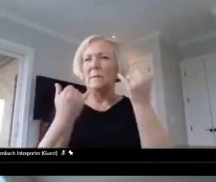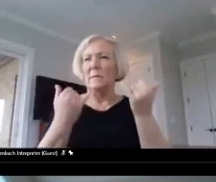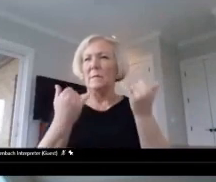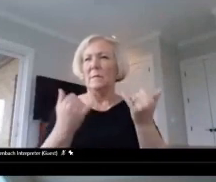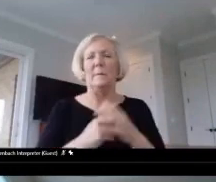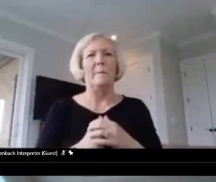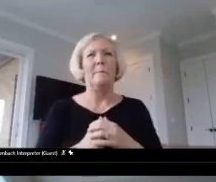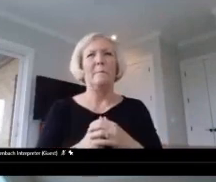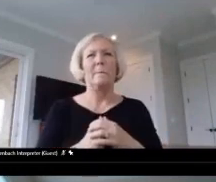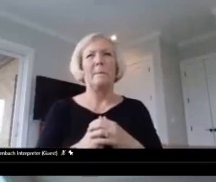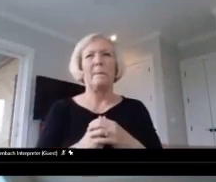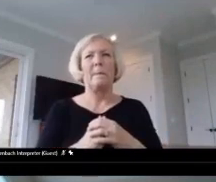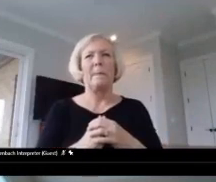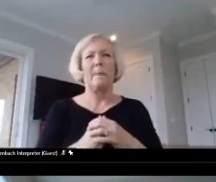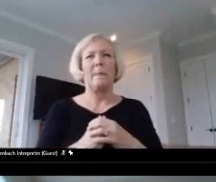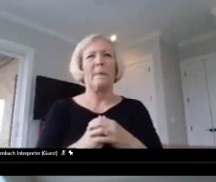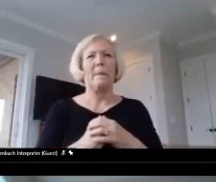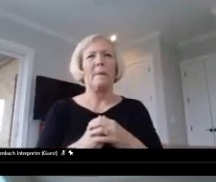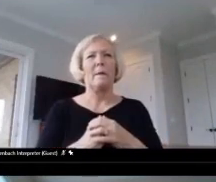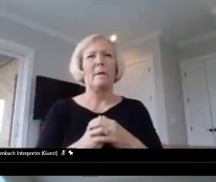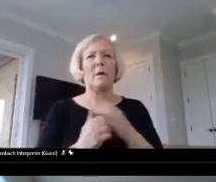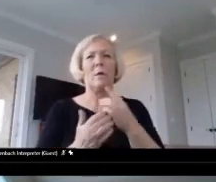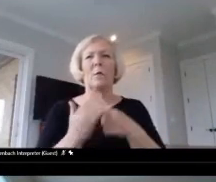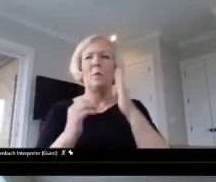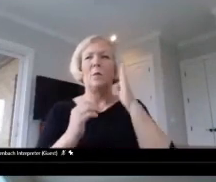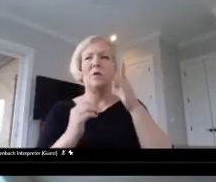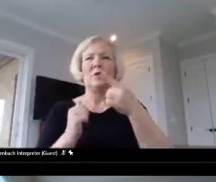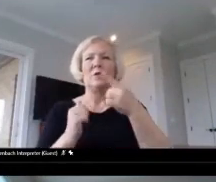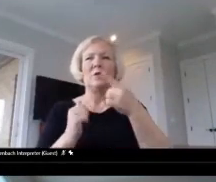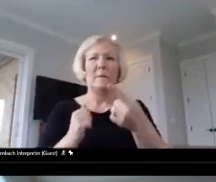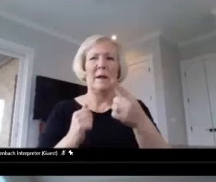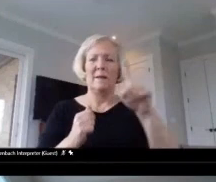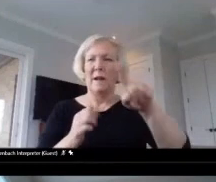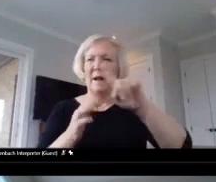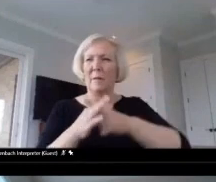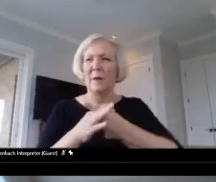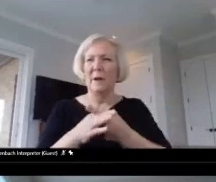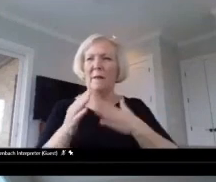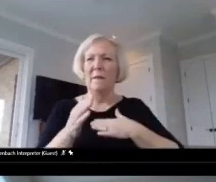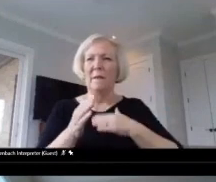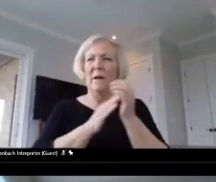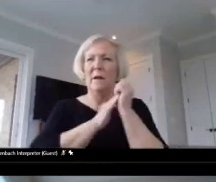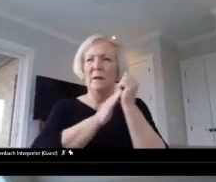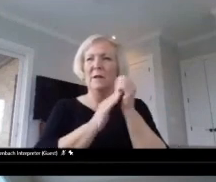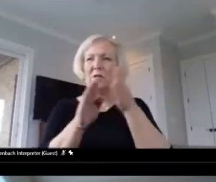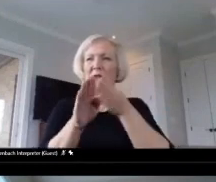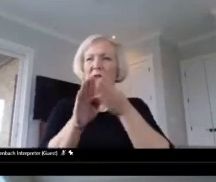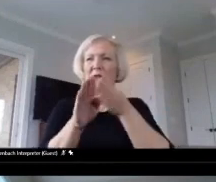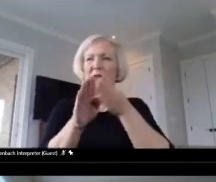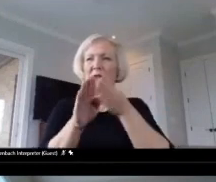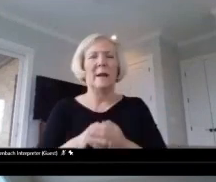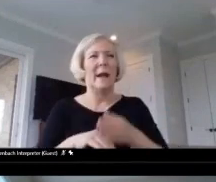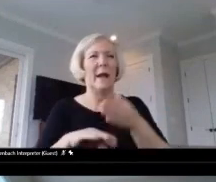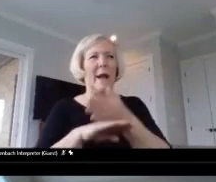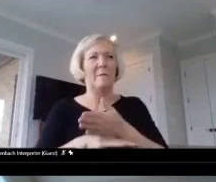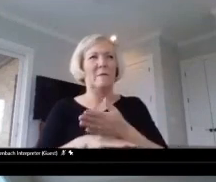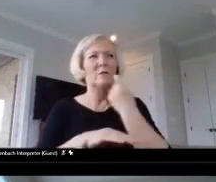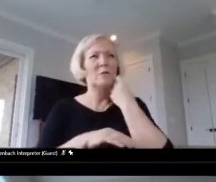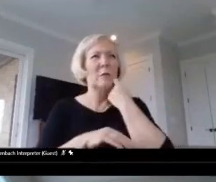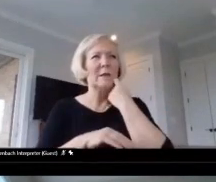One piece of, what would you tell them as they're beginning their leadership career after just now certifying as NBCTs?